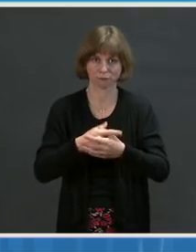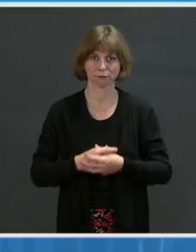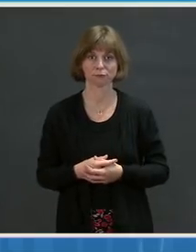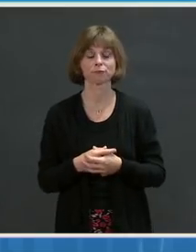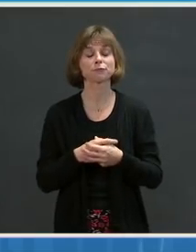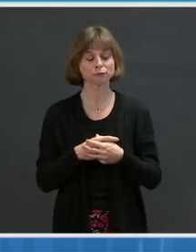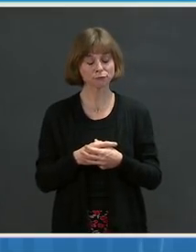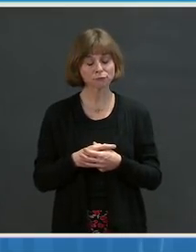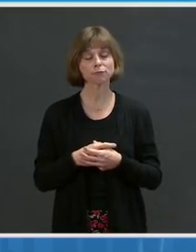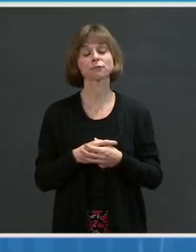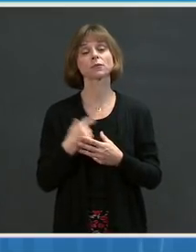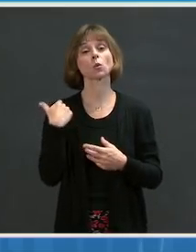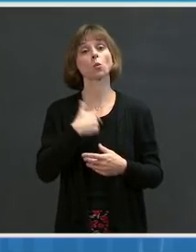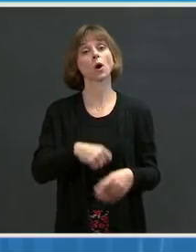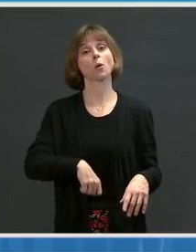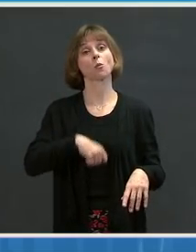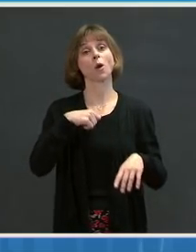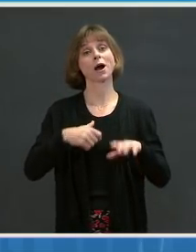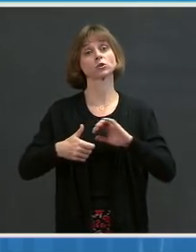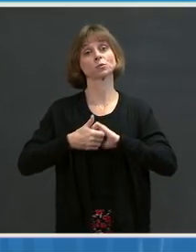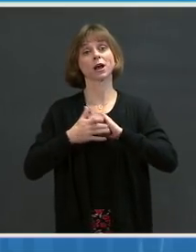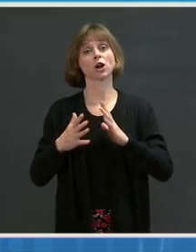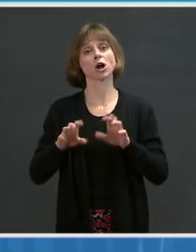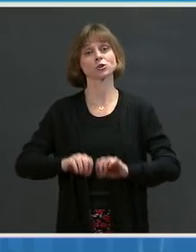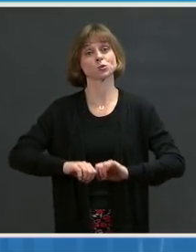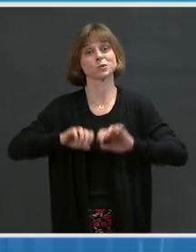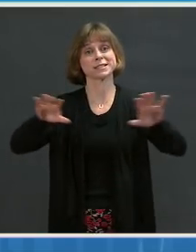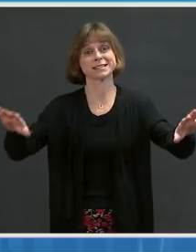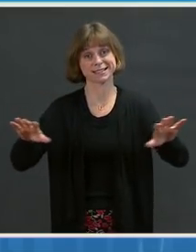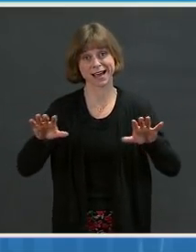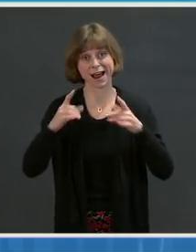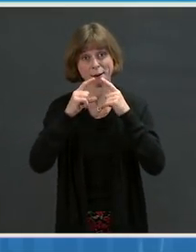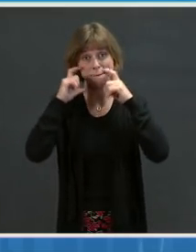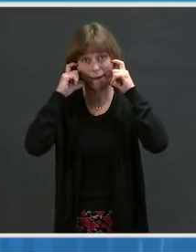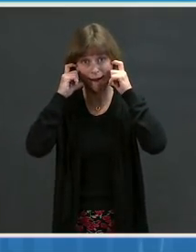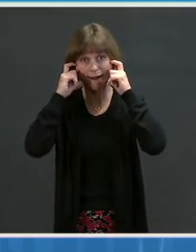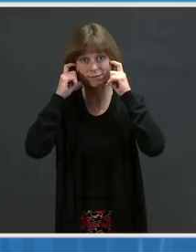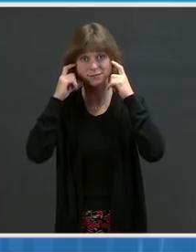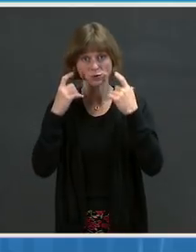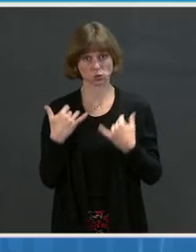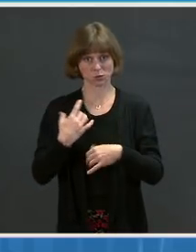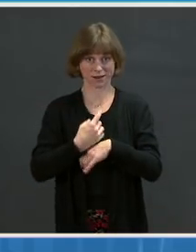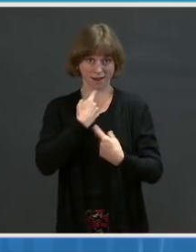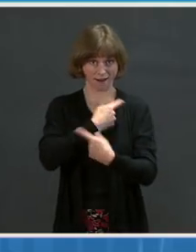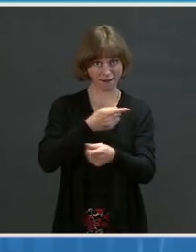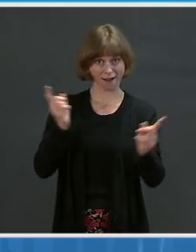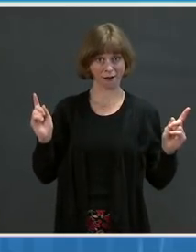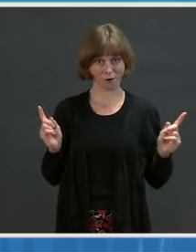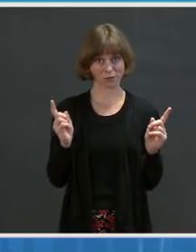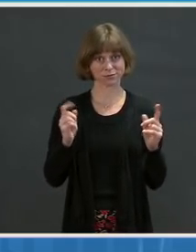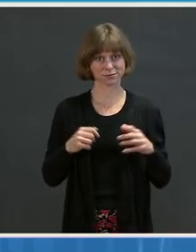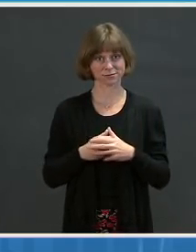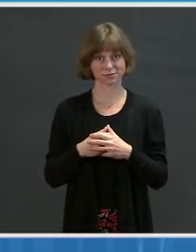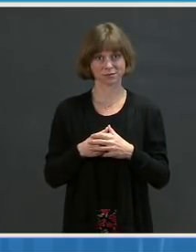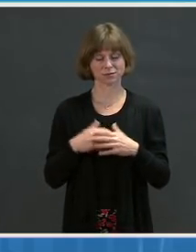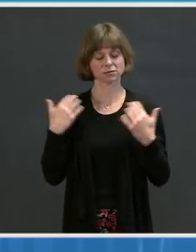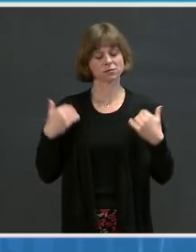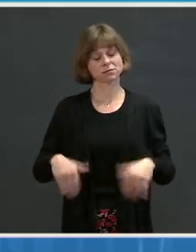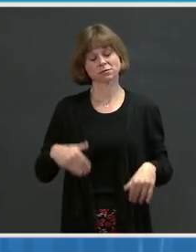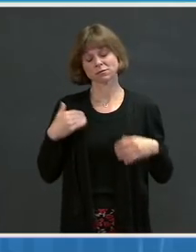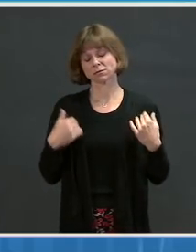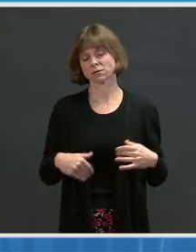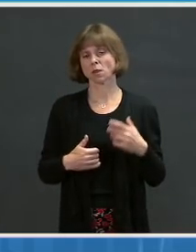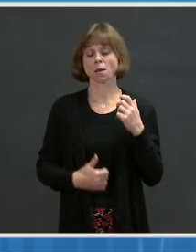partners in the announcement made today about sending masks to underserved and vulnerable populations. One of the most impactful things we can